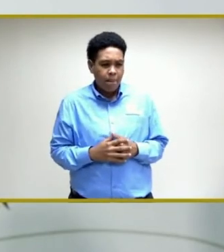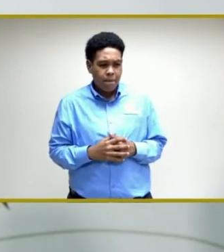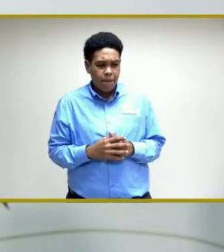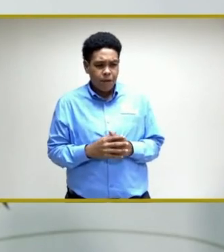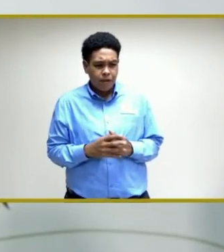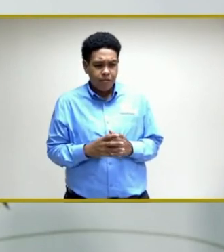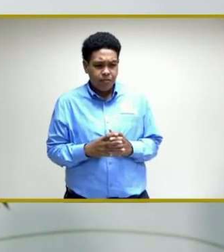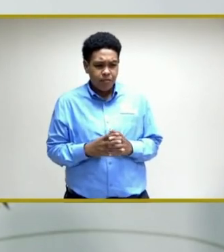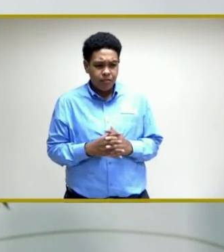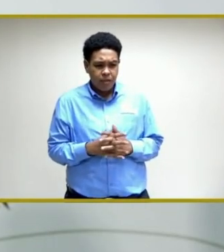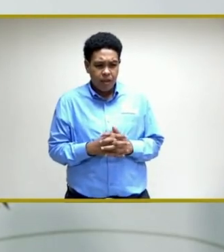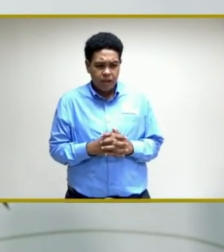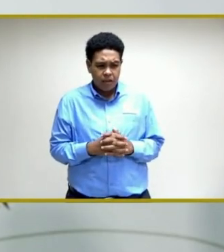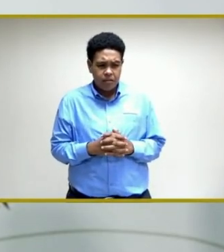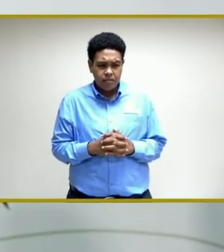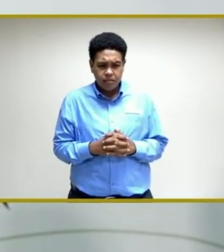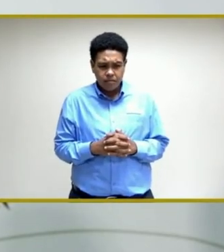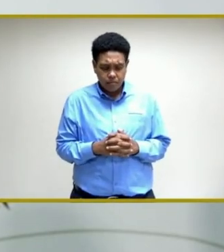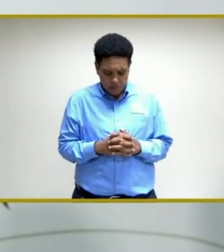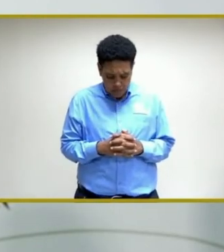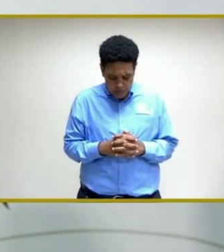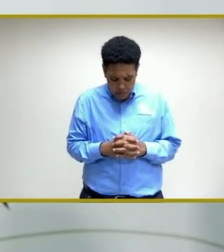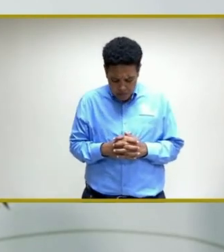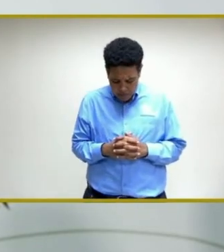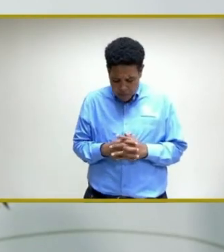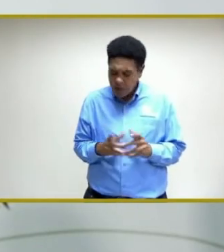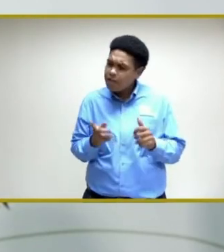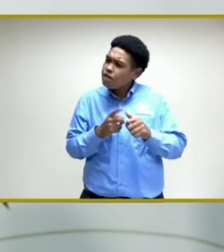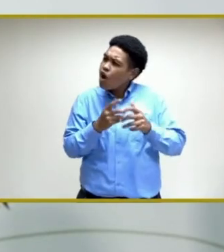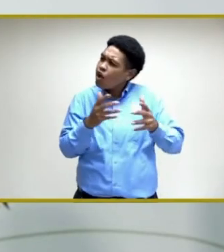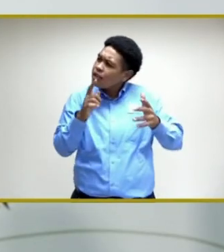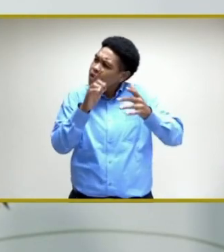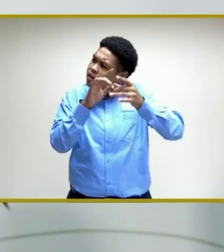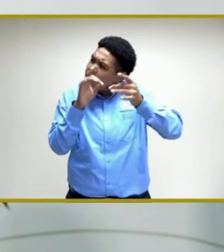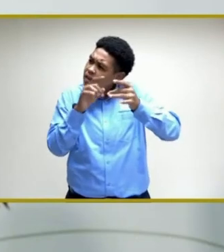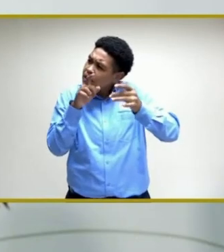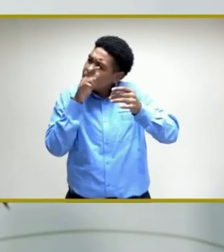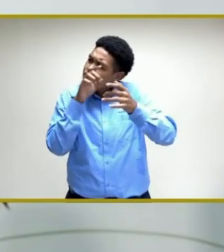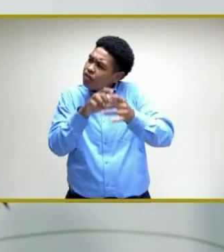So the first thing you mentioned was with regards to